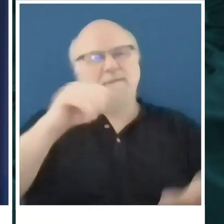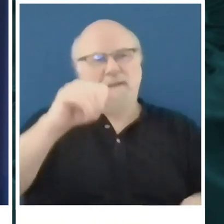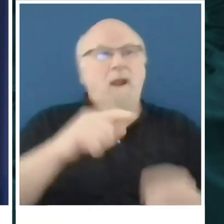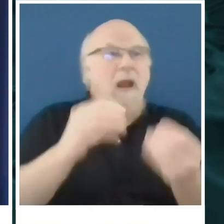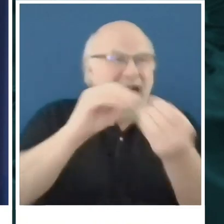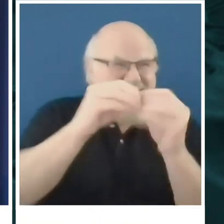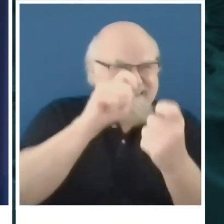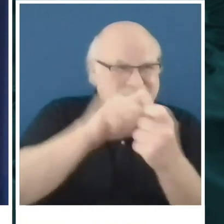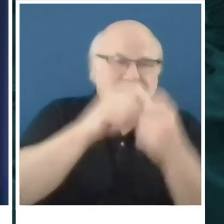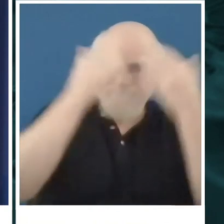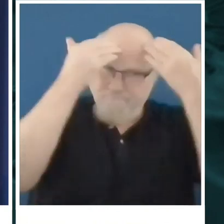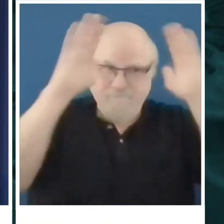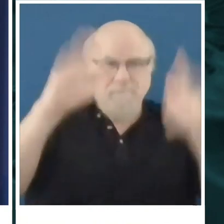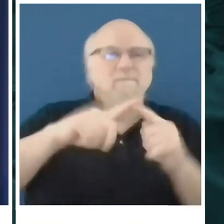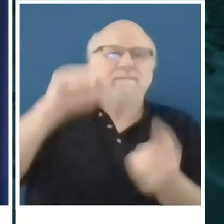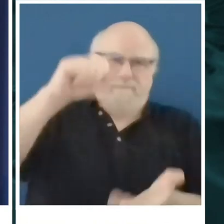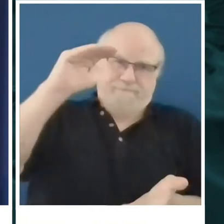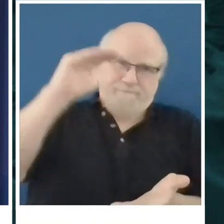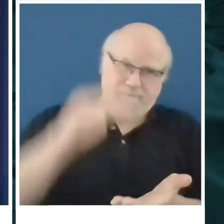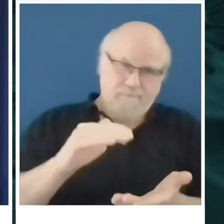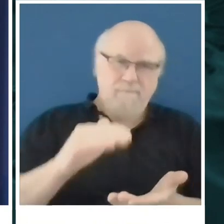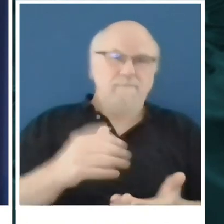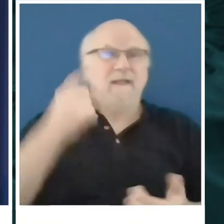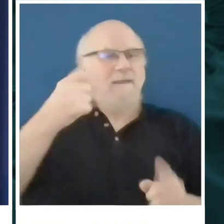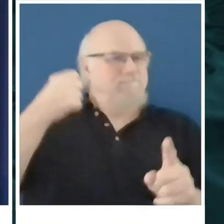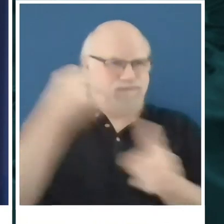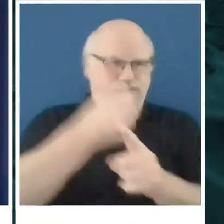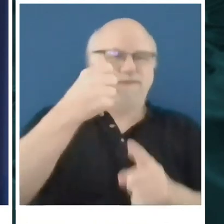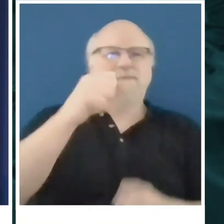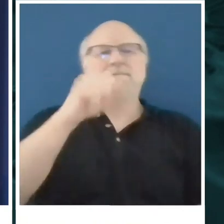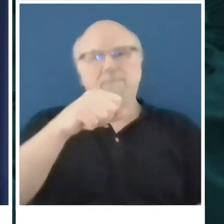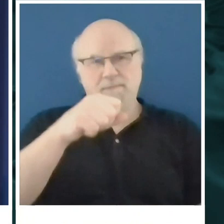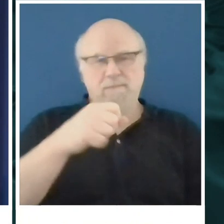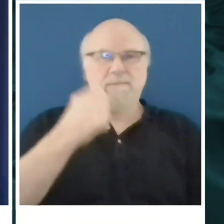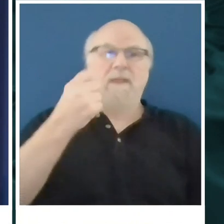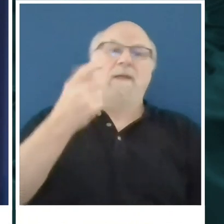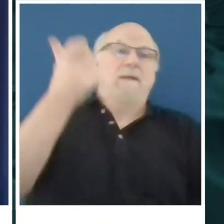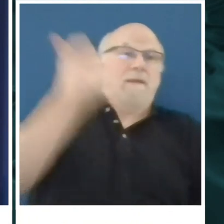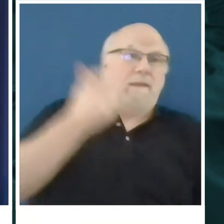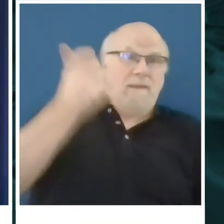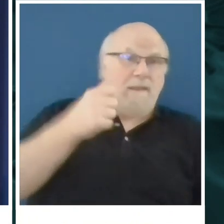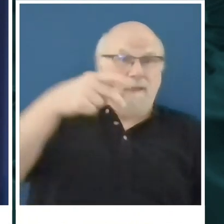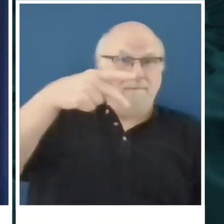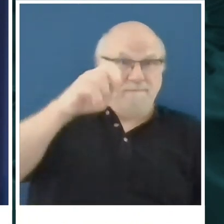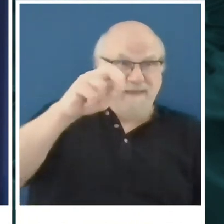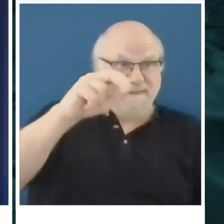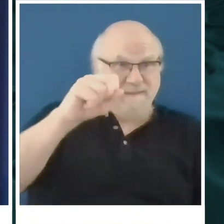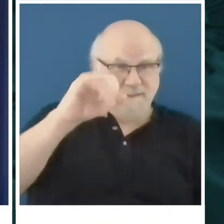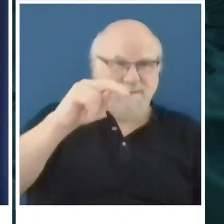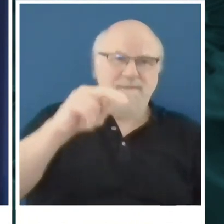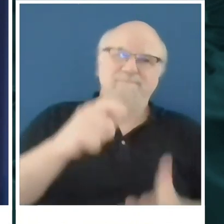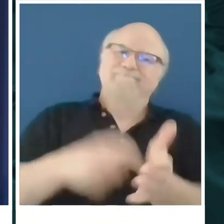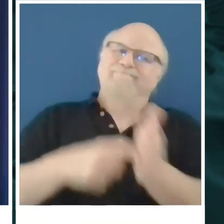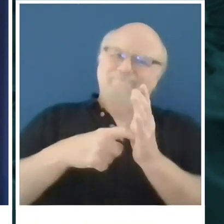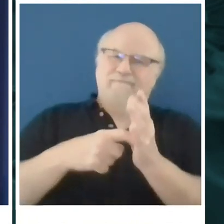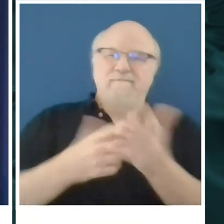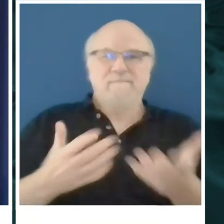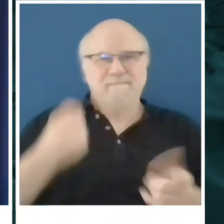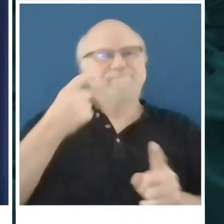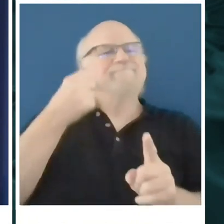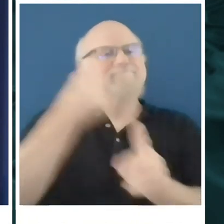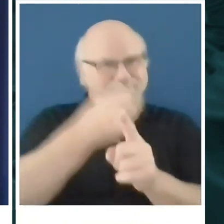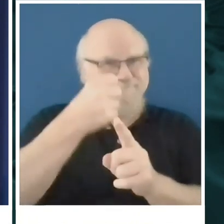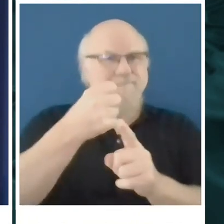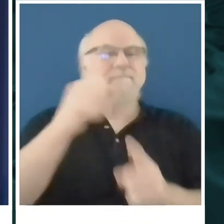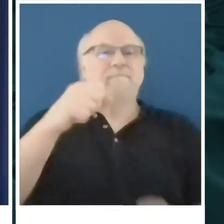Everything is going to be impacted by this. even mentioned the pension obligation. But here's what we don't know because this is uncharted territory,